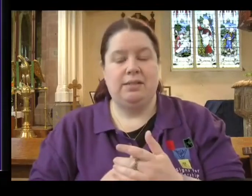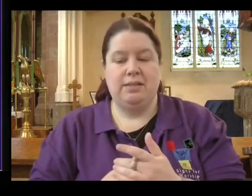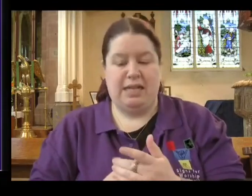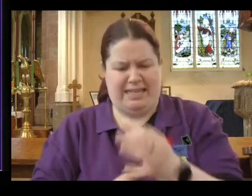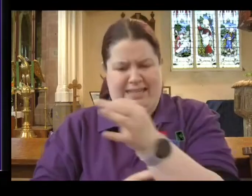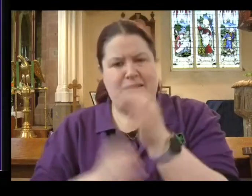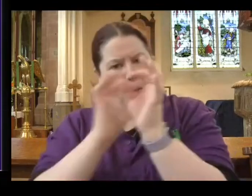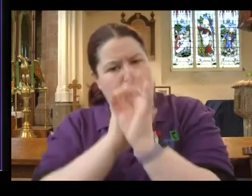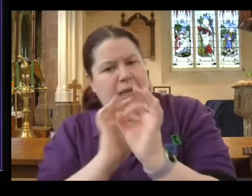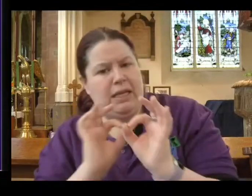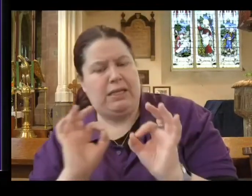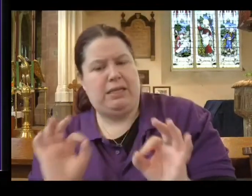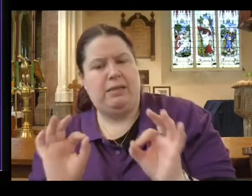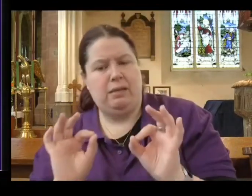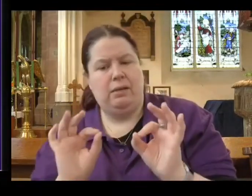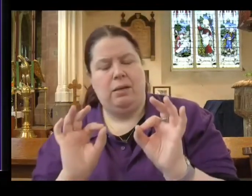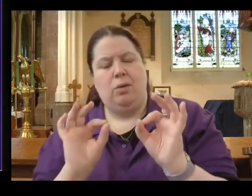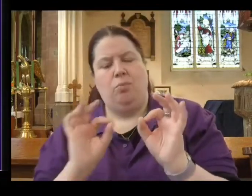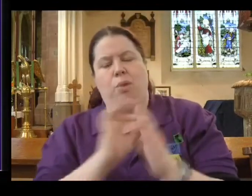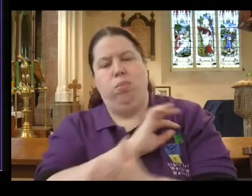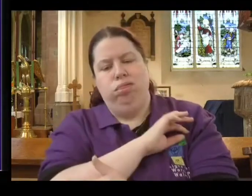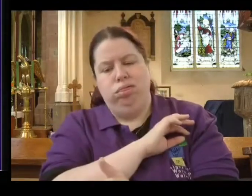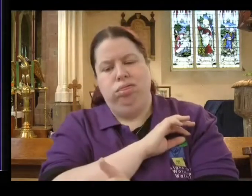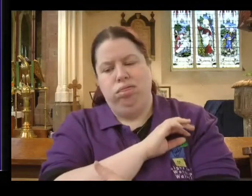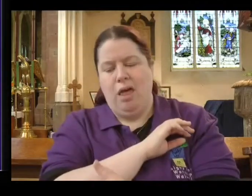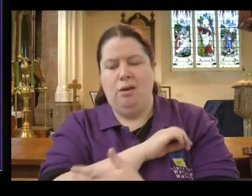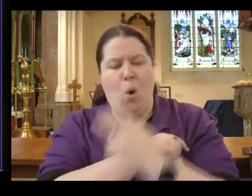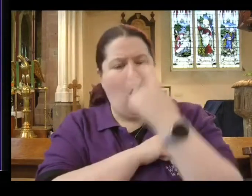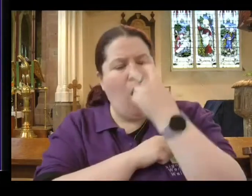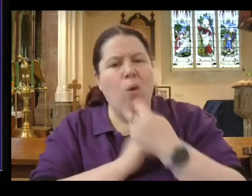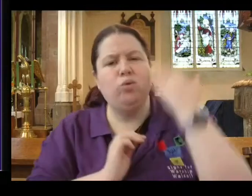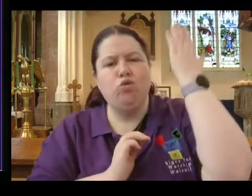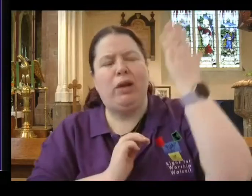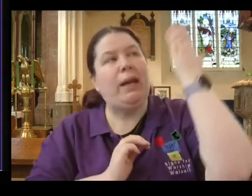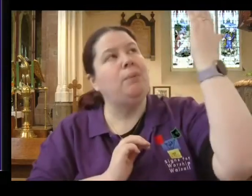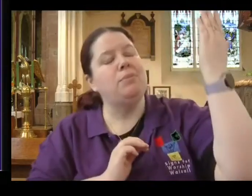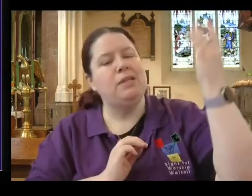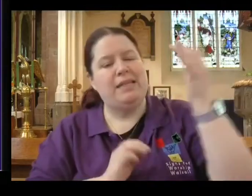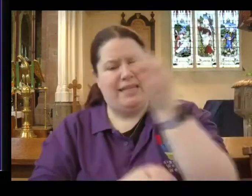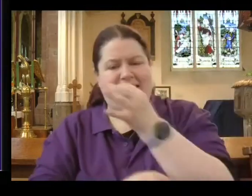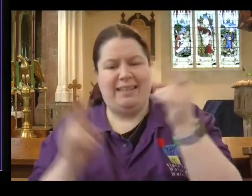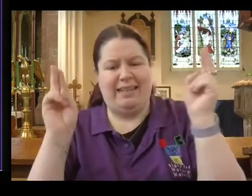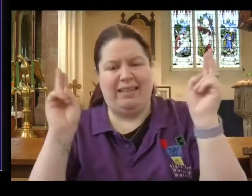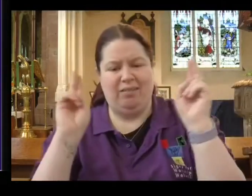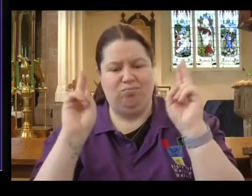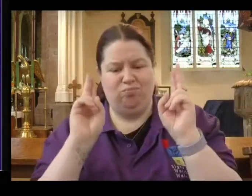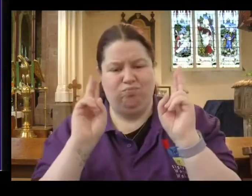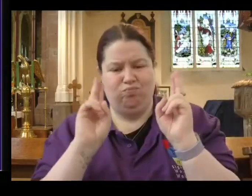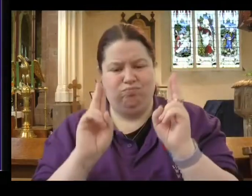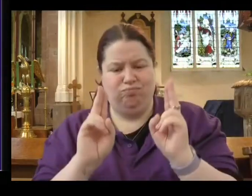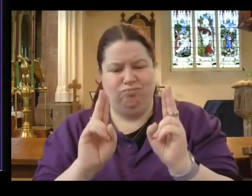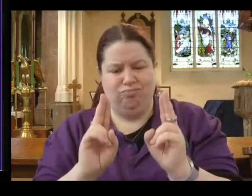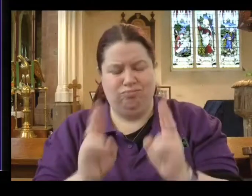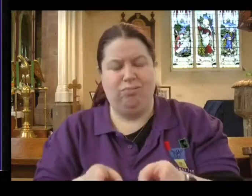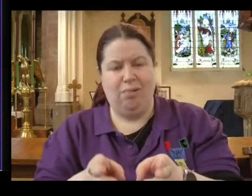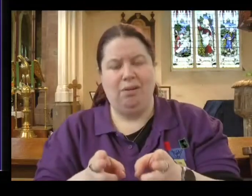But this was a peace of lethargy and past dreams. The city is dying. And the basic prognosis